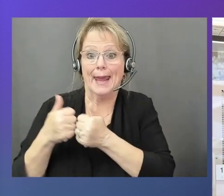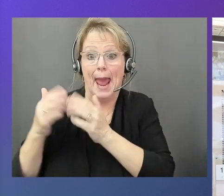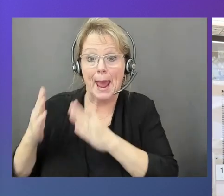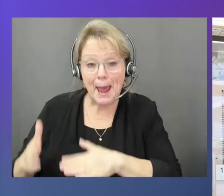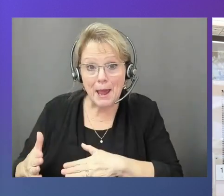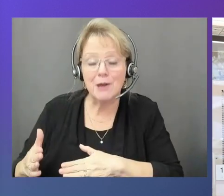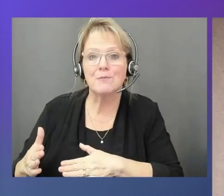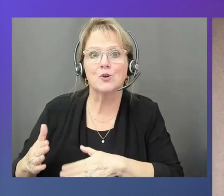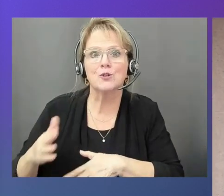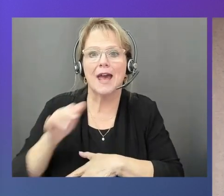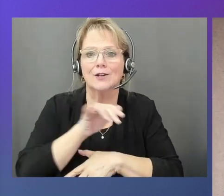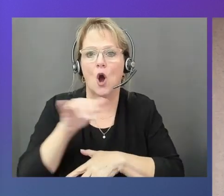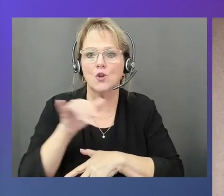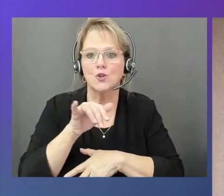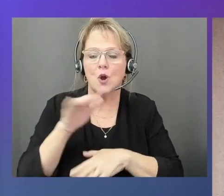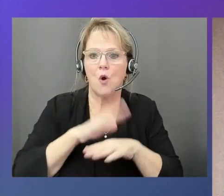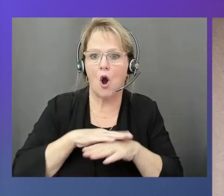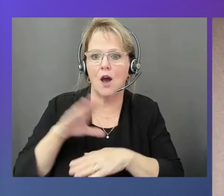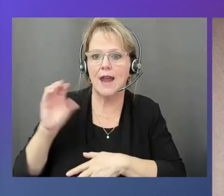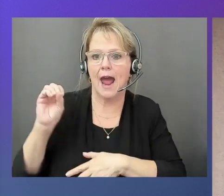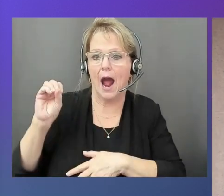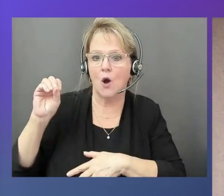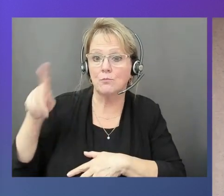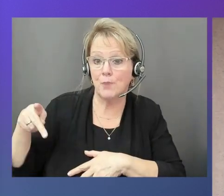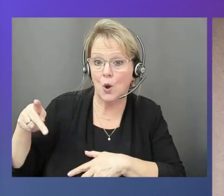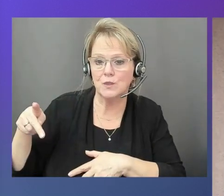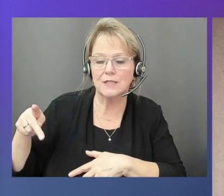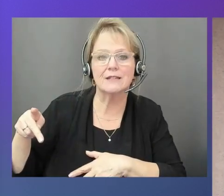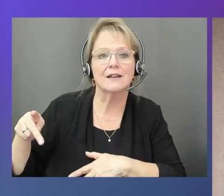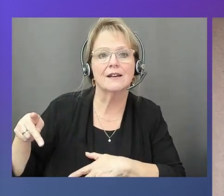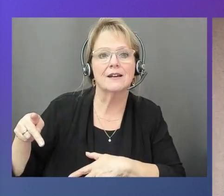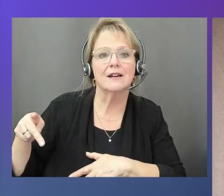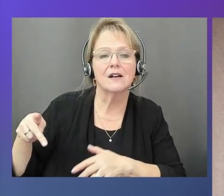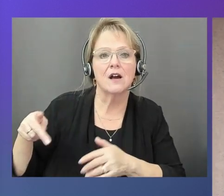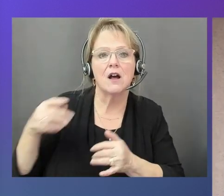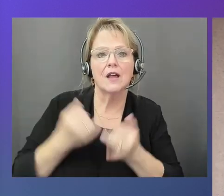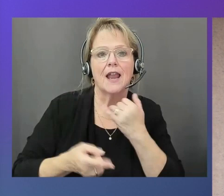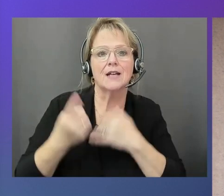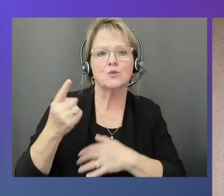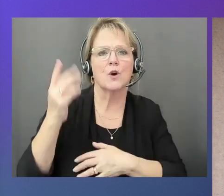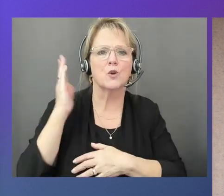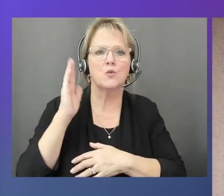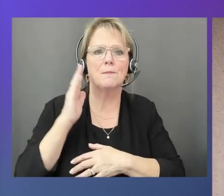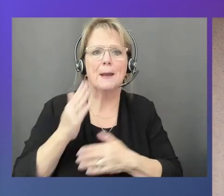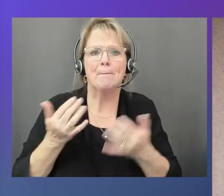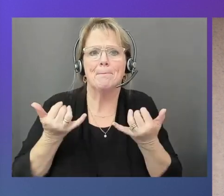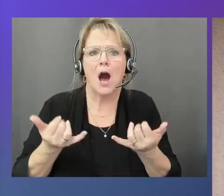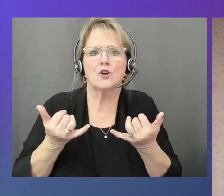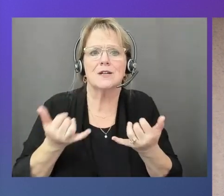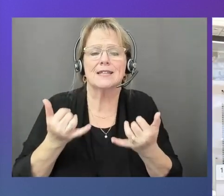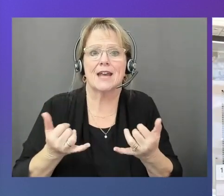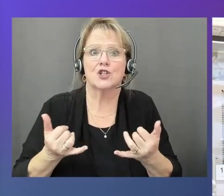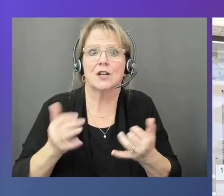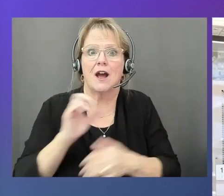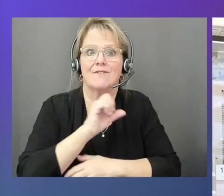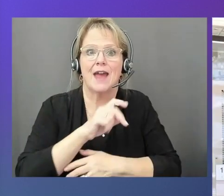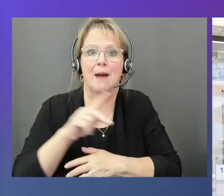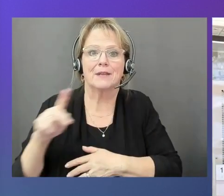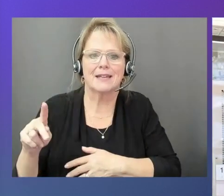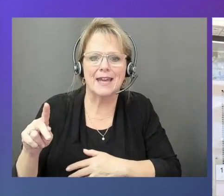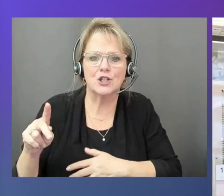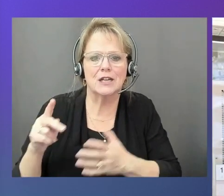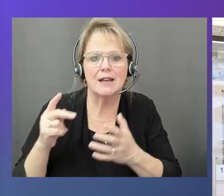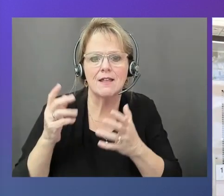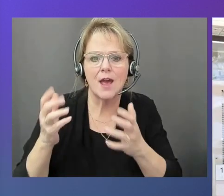also on Outpost. And the last one would be Toyota that basically has started modernization of the application. They want to have low latency so they can leverage